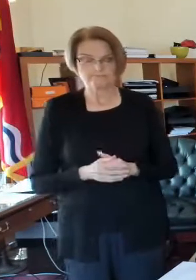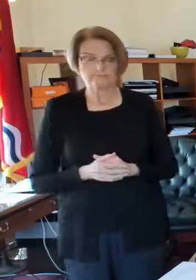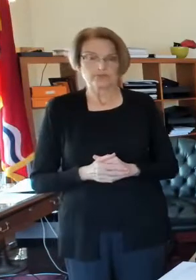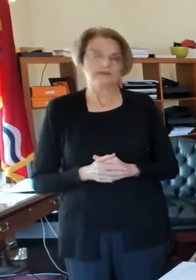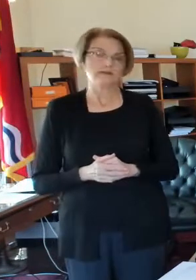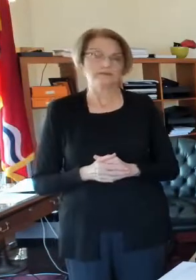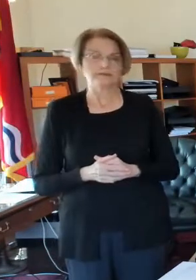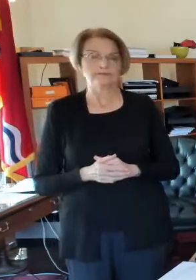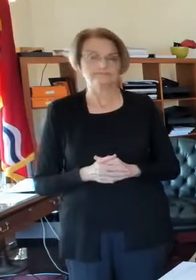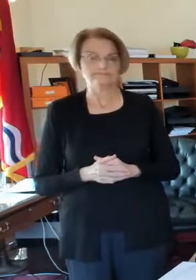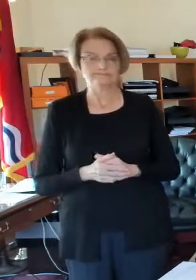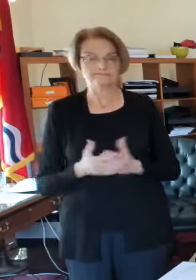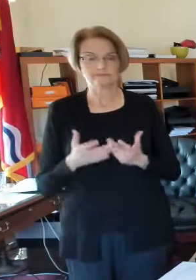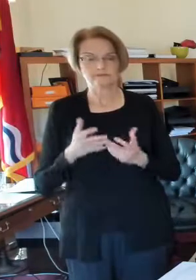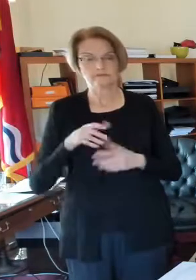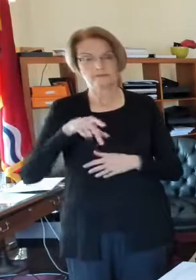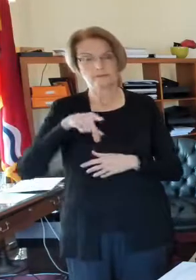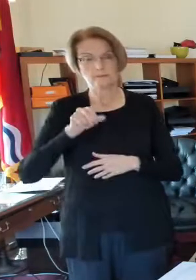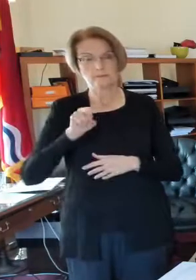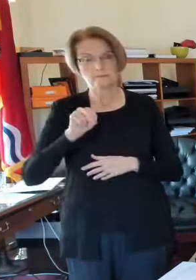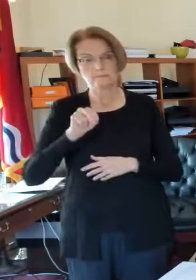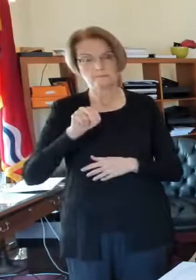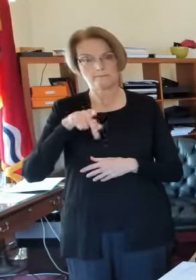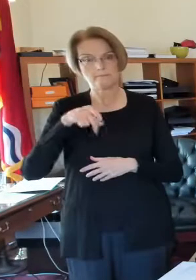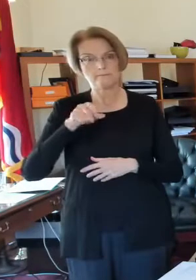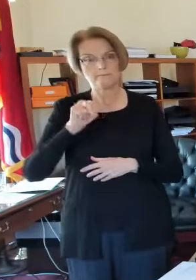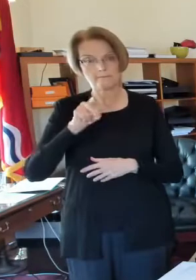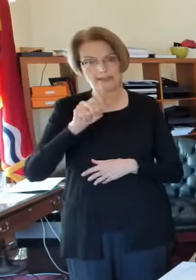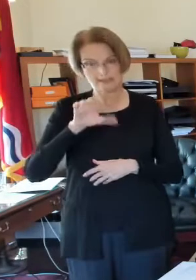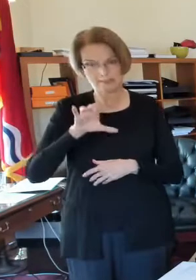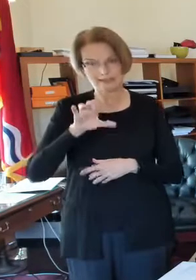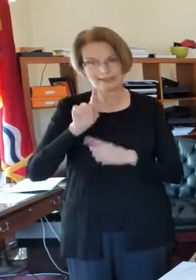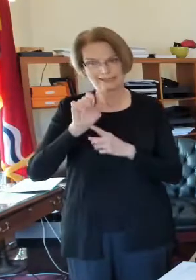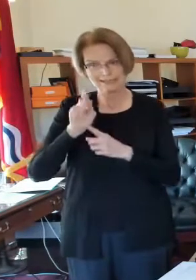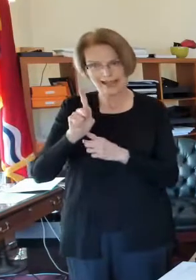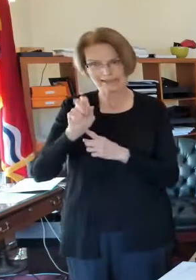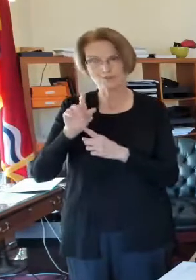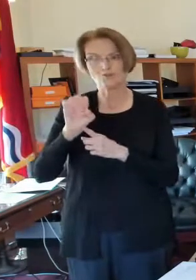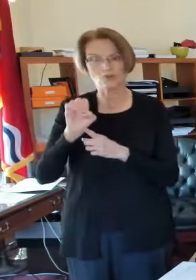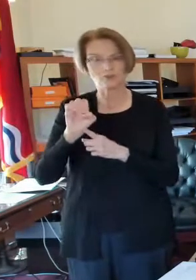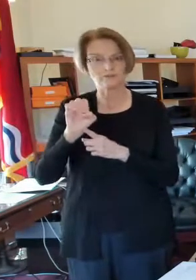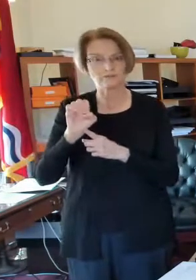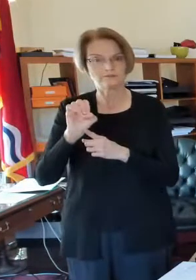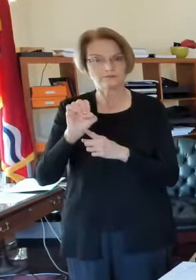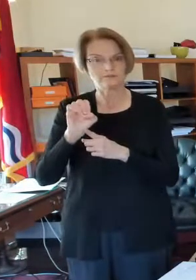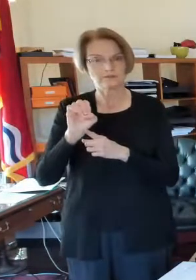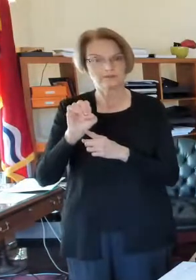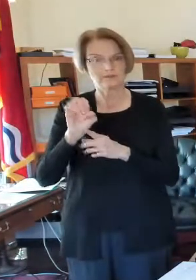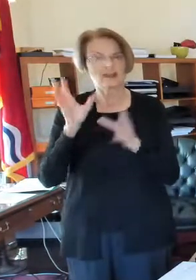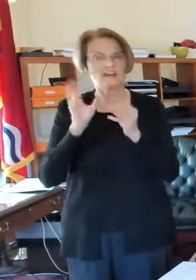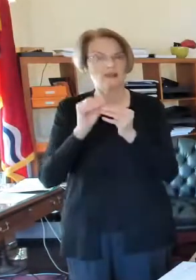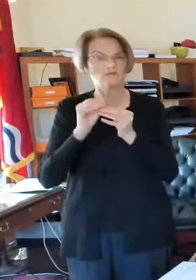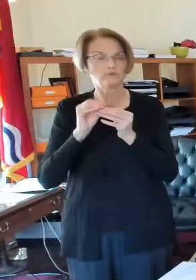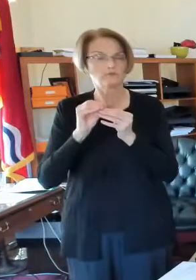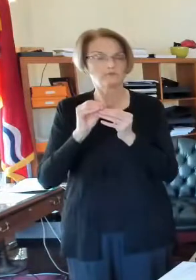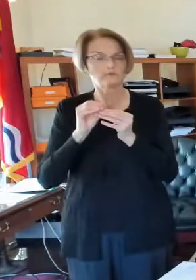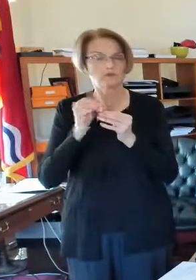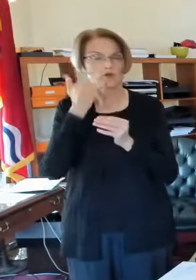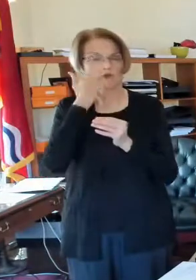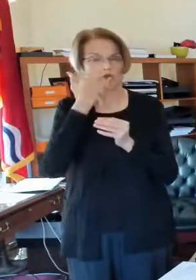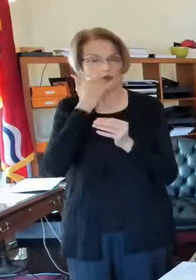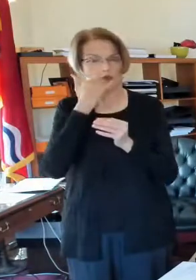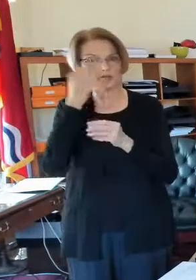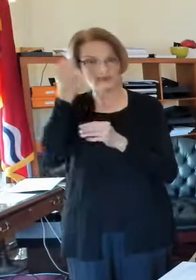We had a pandemic task force call yesterday afternoon, which we do every